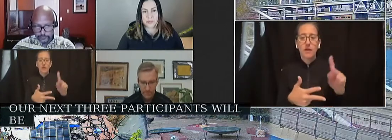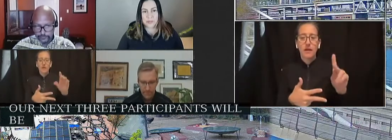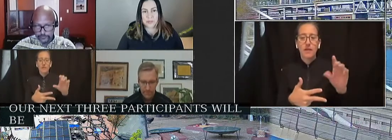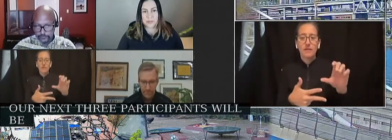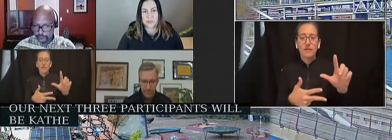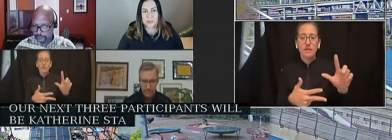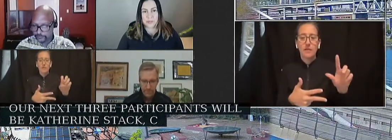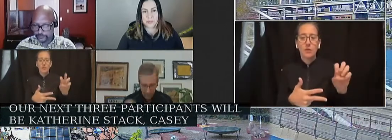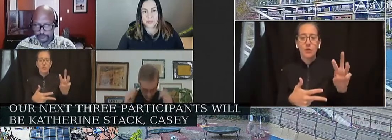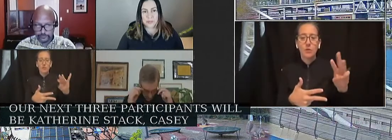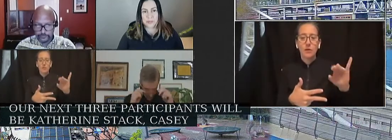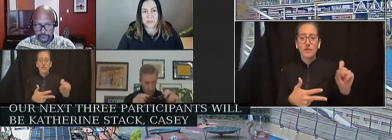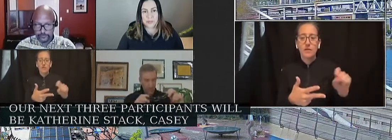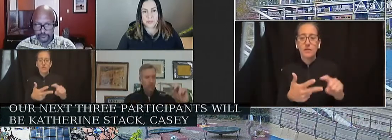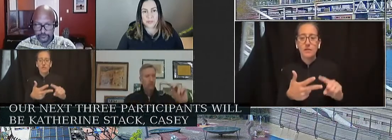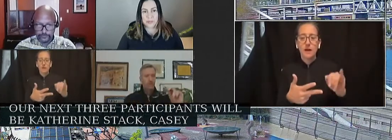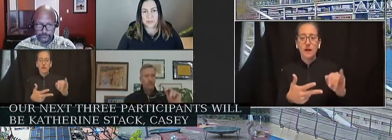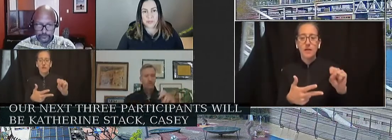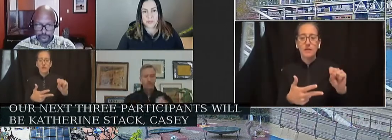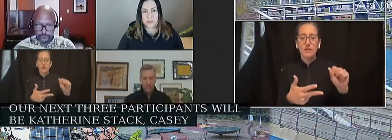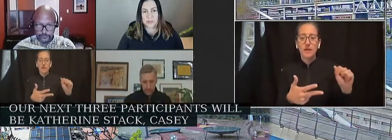McLennan. will start with Catherine.